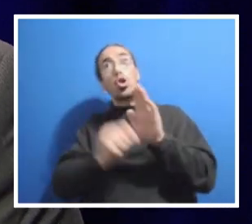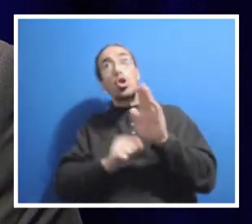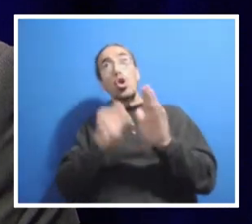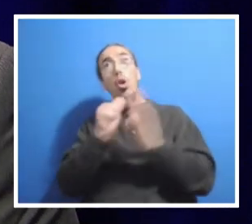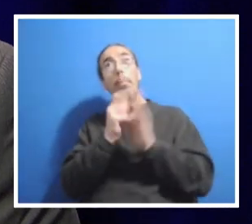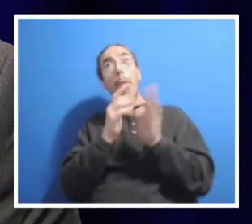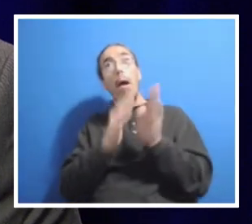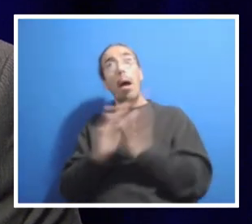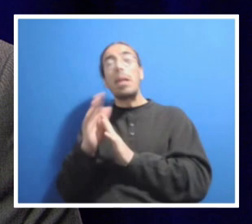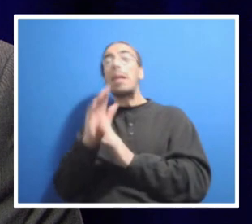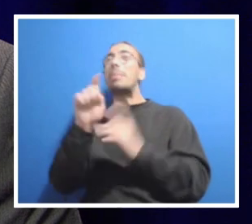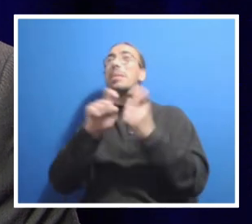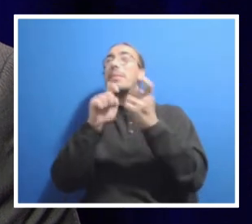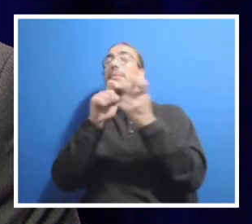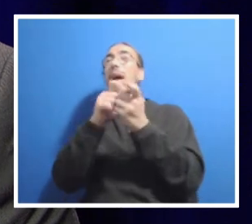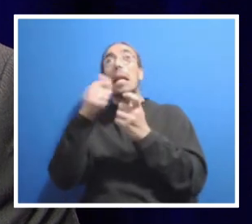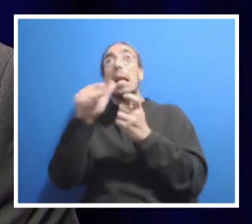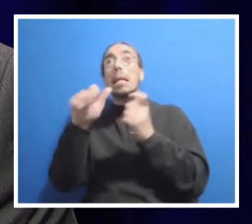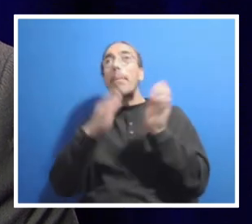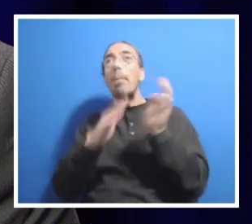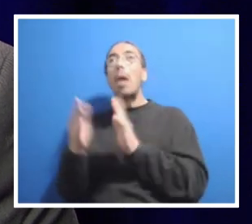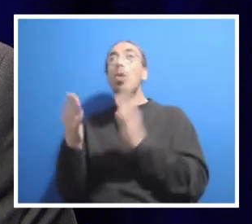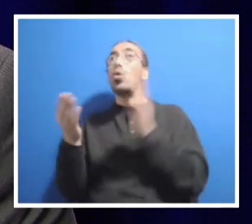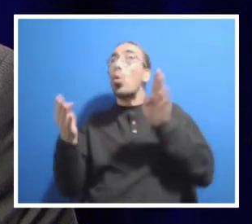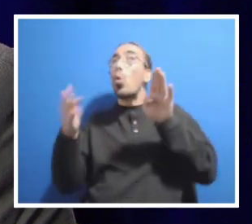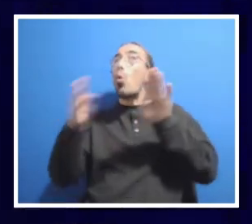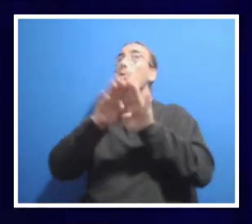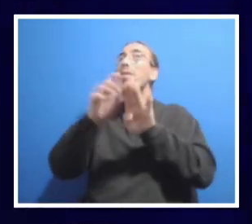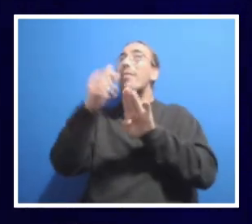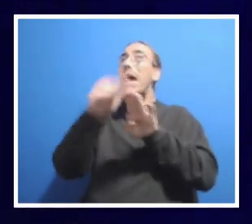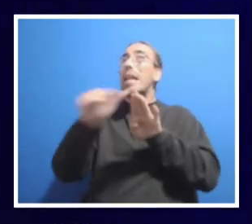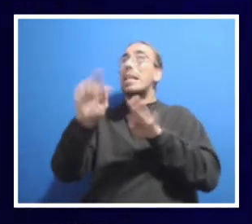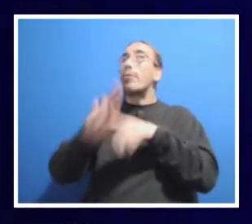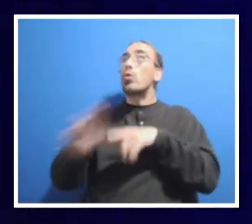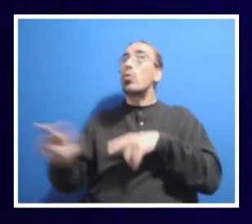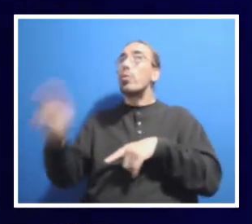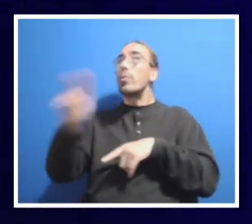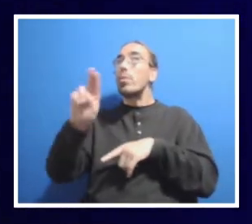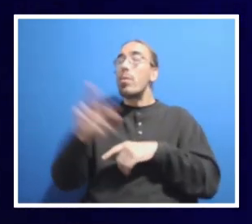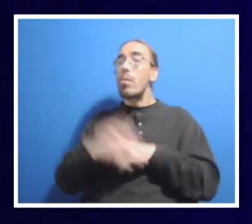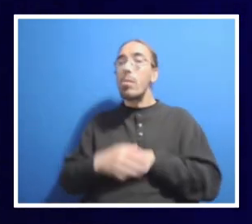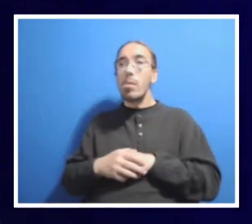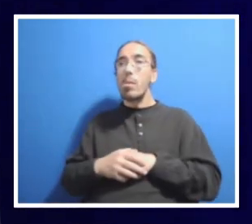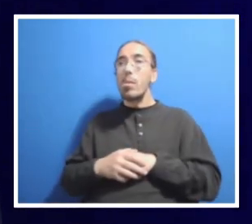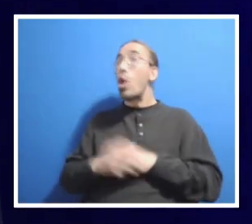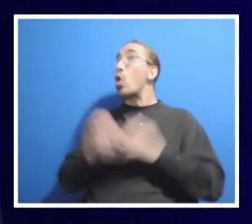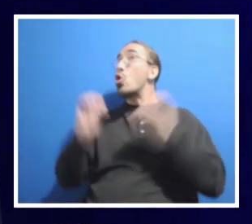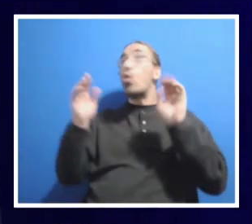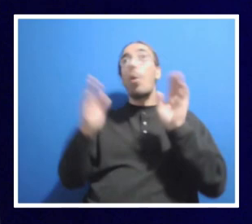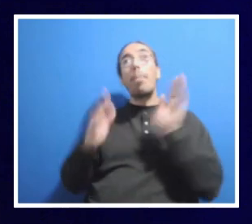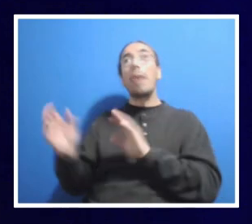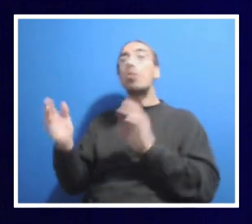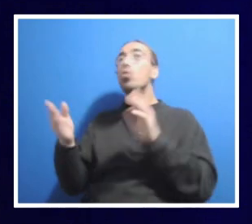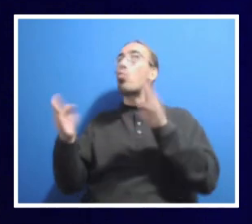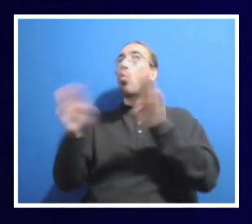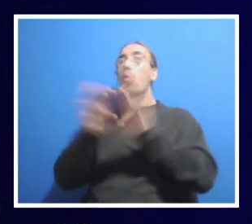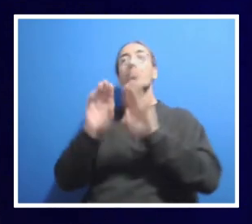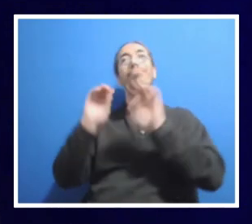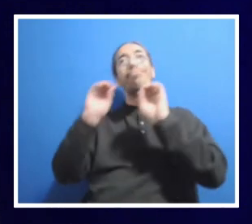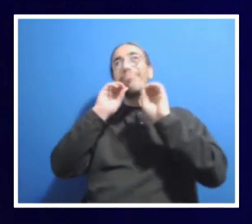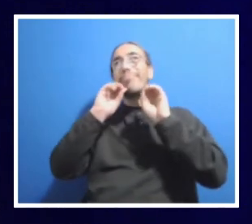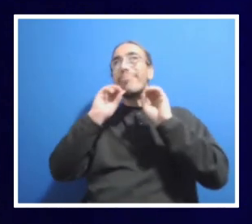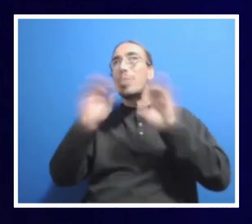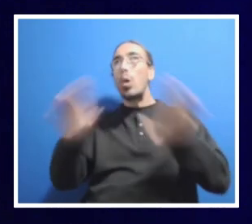been asked are there any plans to close any of our Commonwealth campuses? There are no plans to close any of the Commonwealth campuses.